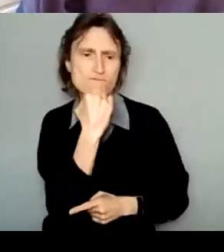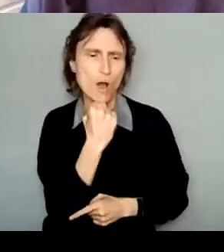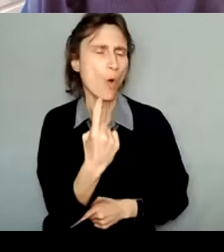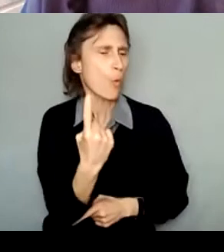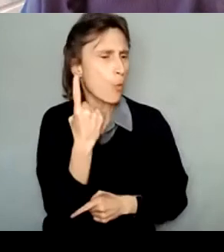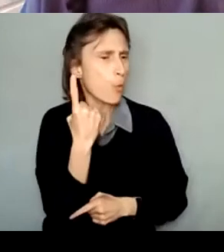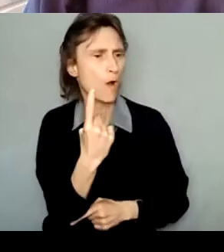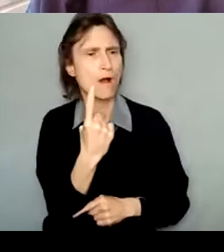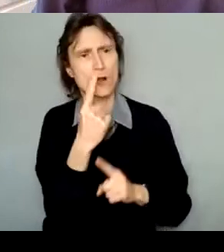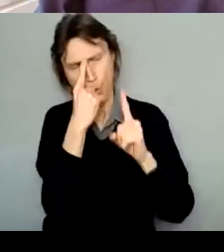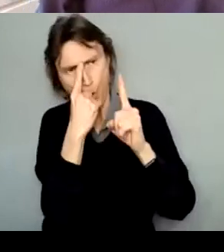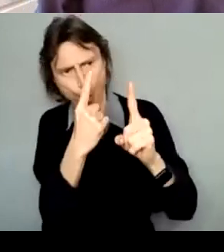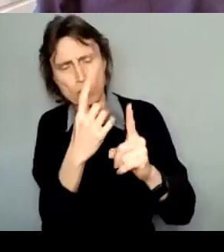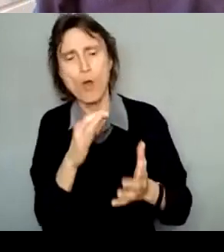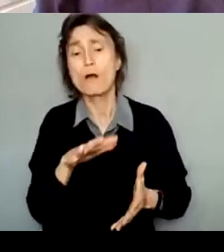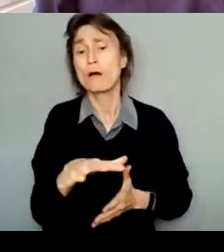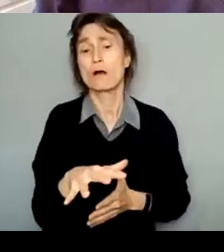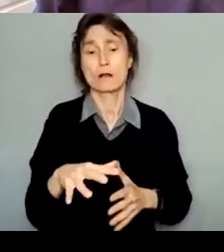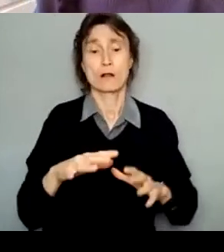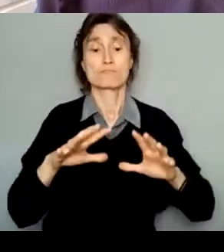or curiosity, as an example.